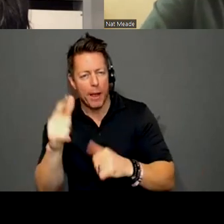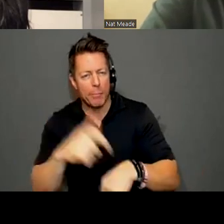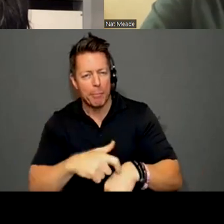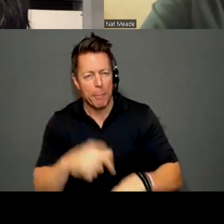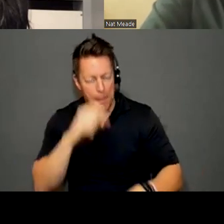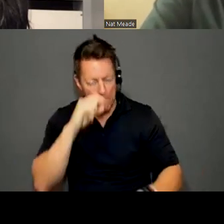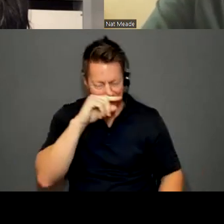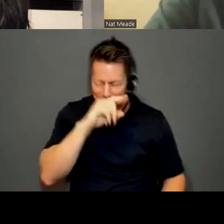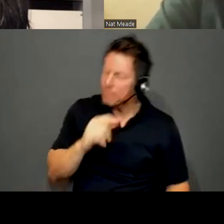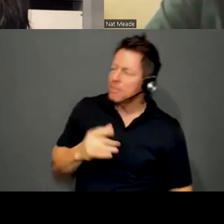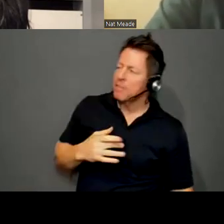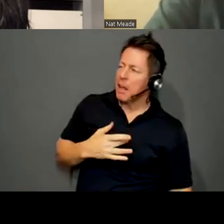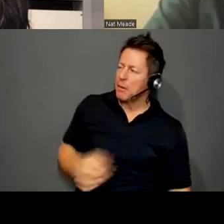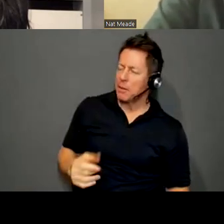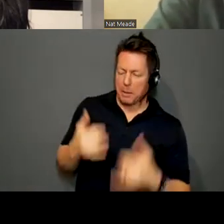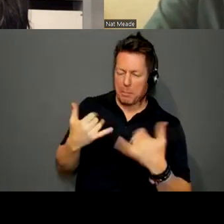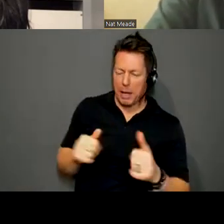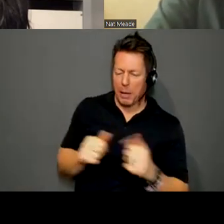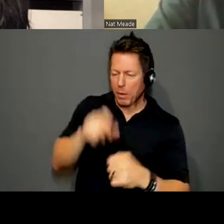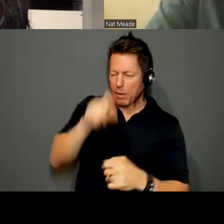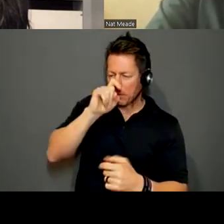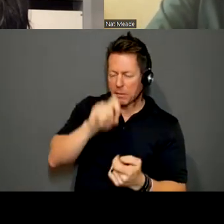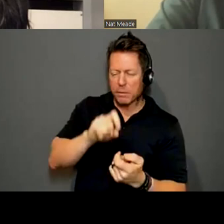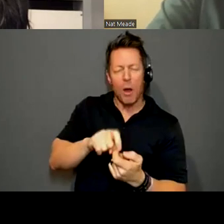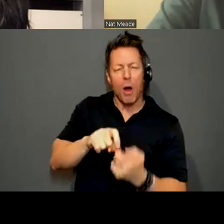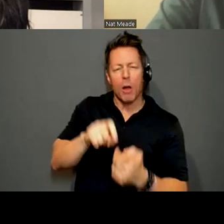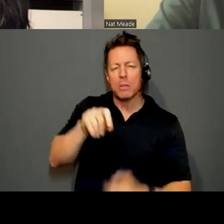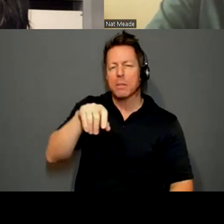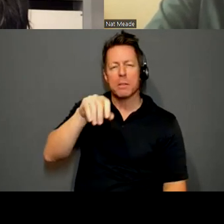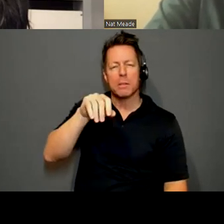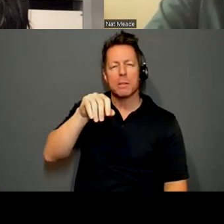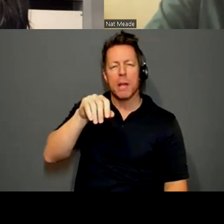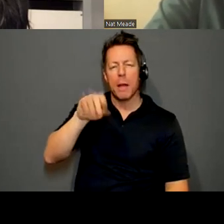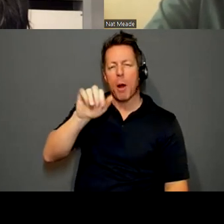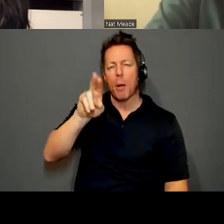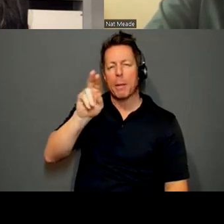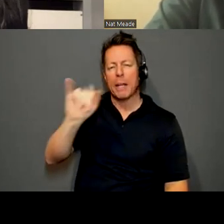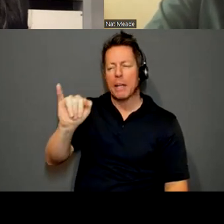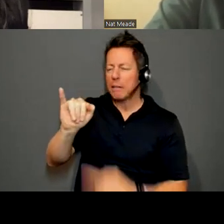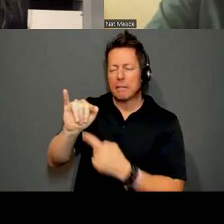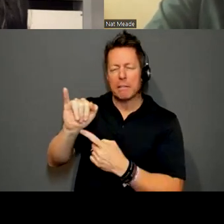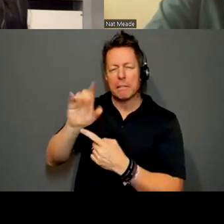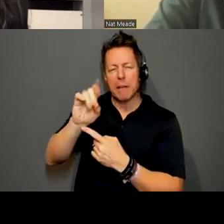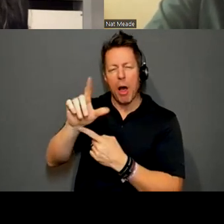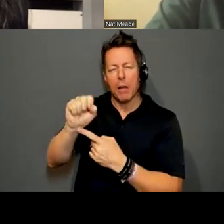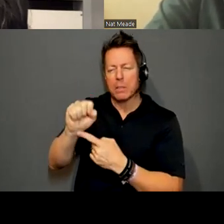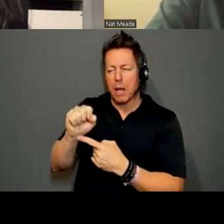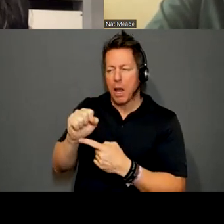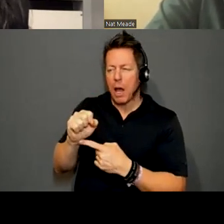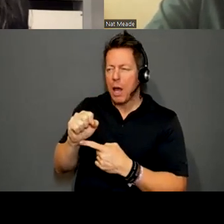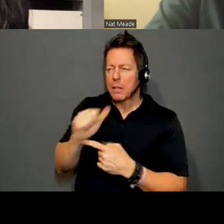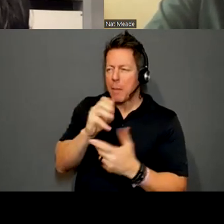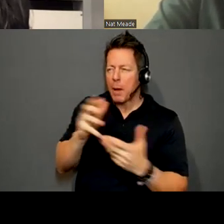play with dolls or Barbies much, but I sure built a lot of Barbie houses when I was a kid. Yeah.